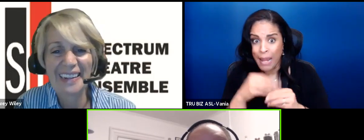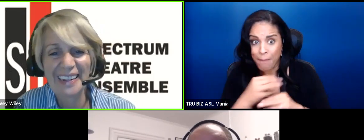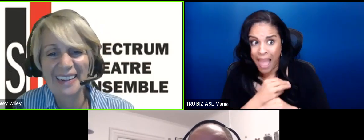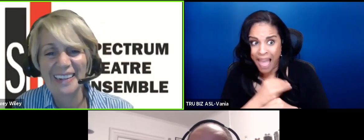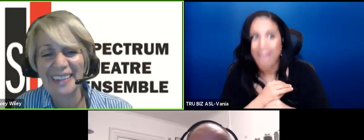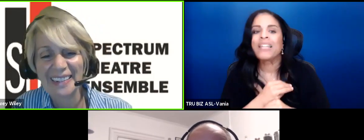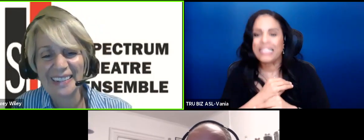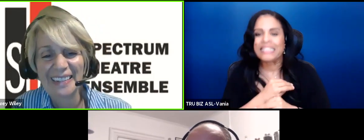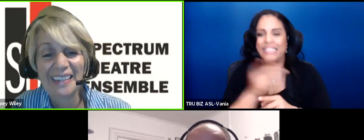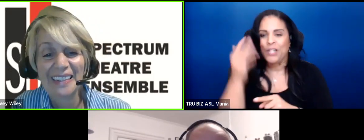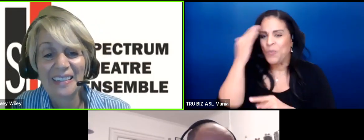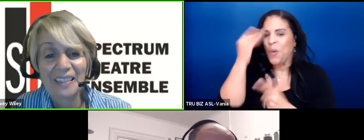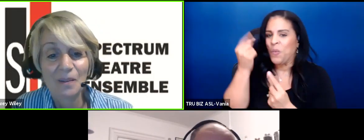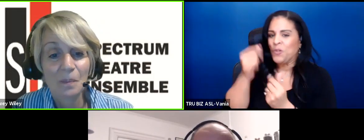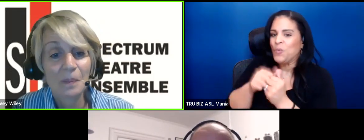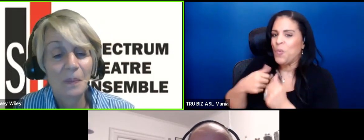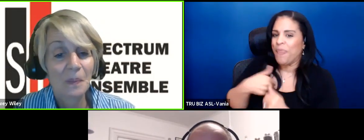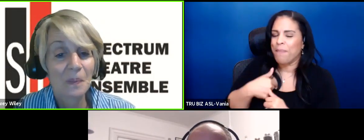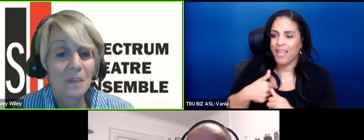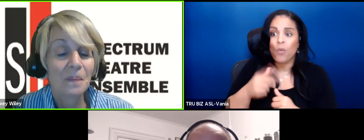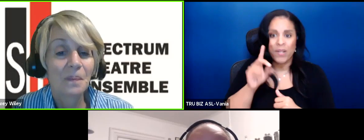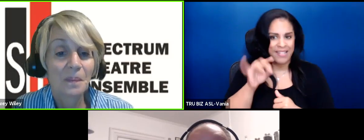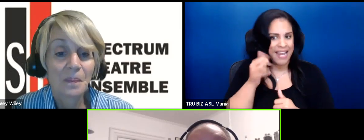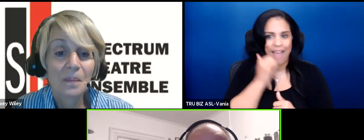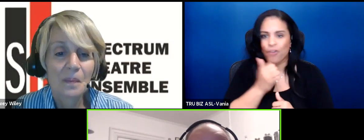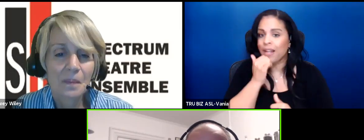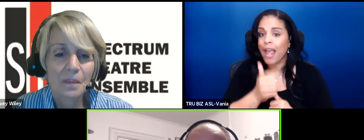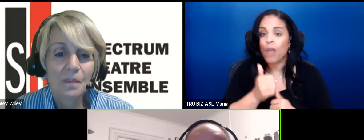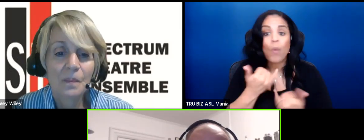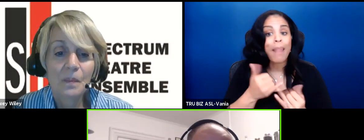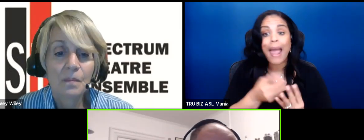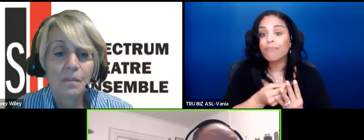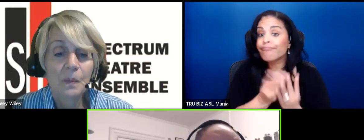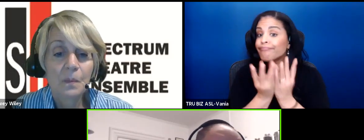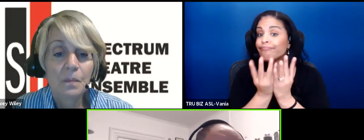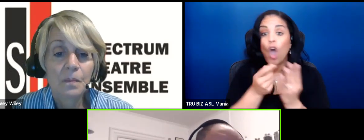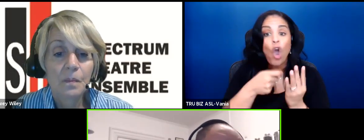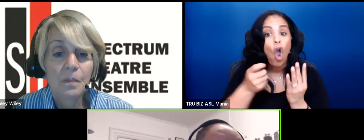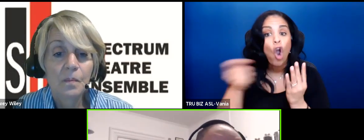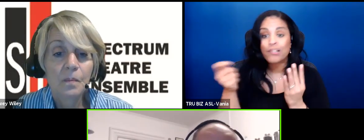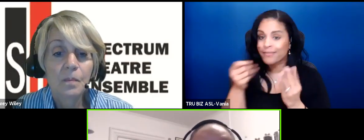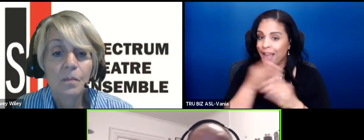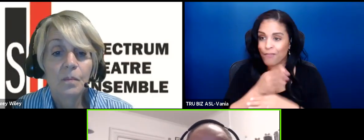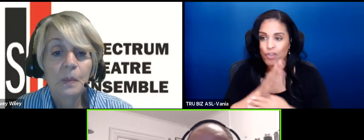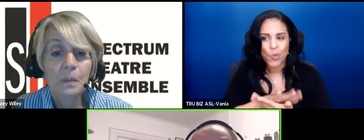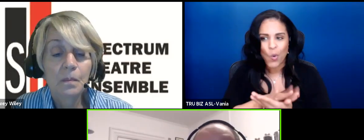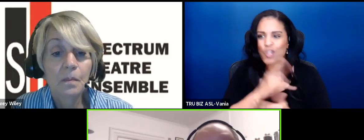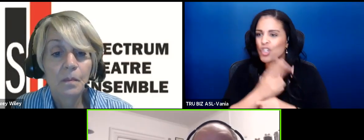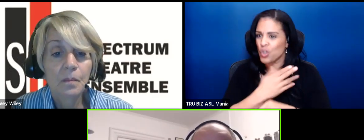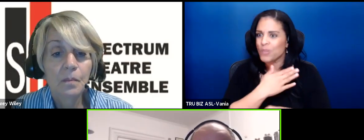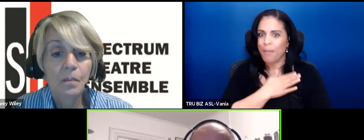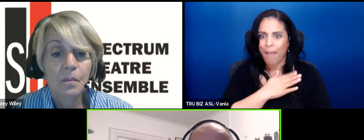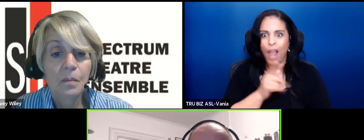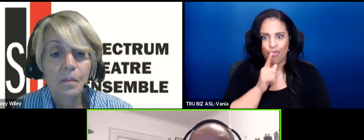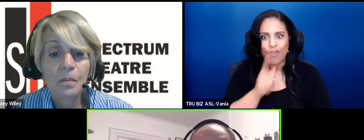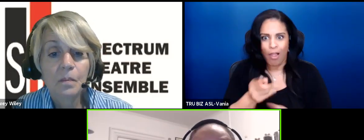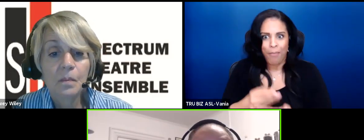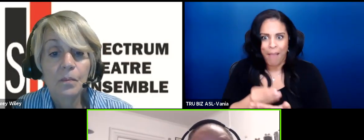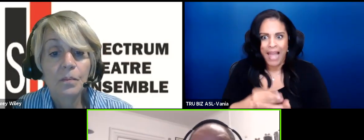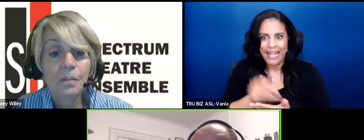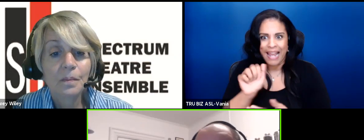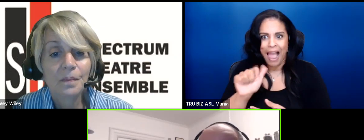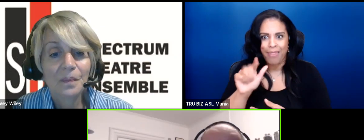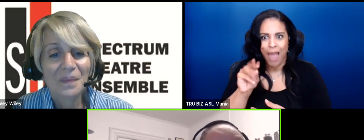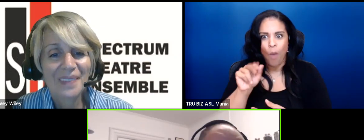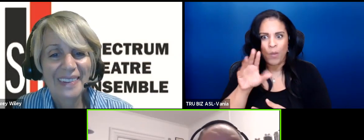and that's what we did every day for a few years we played cards after school and she would use my real allowance and so there were a lot of